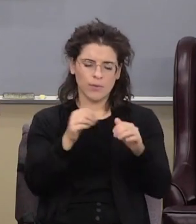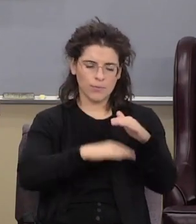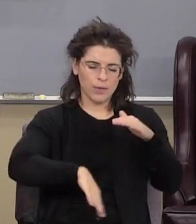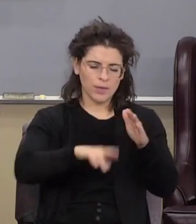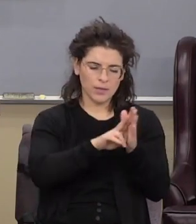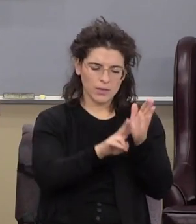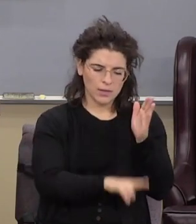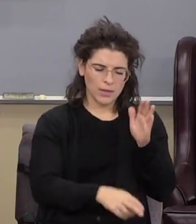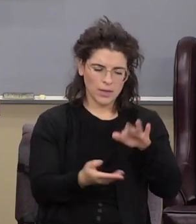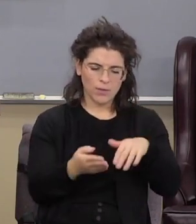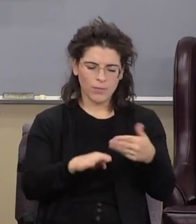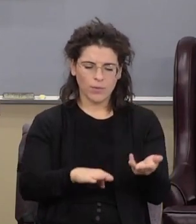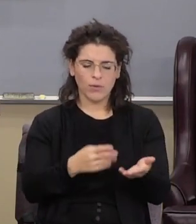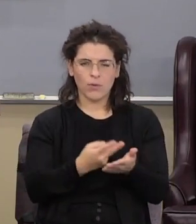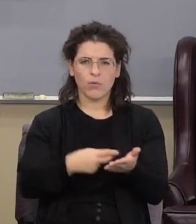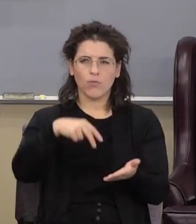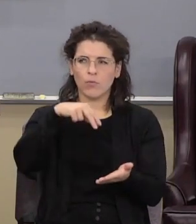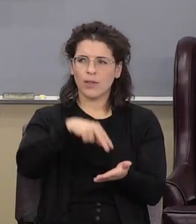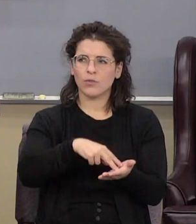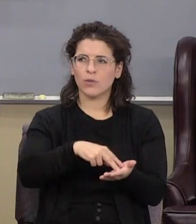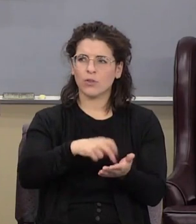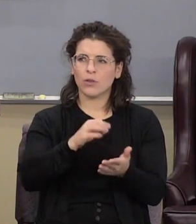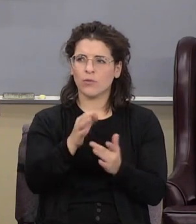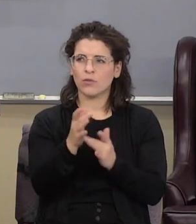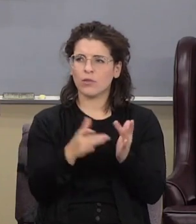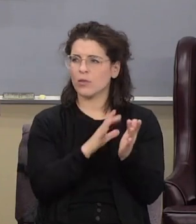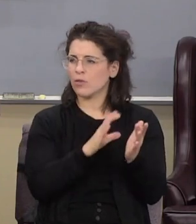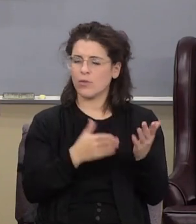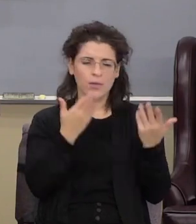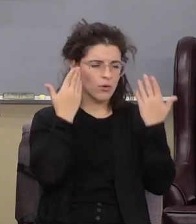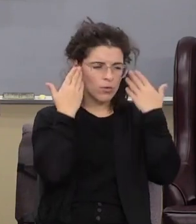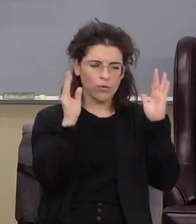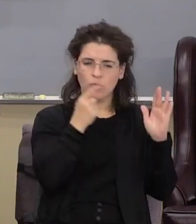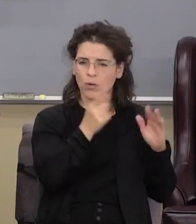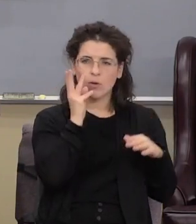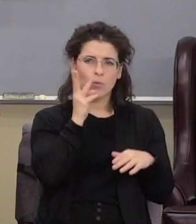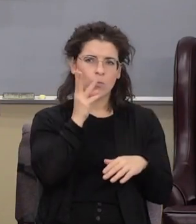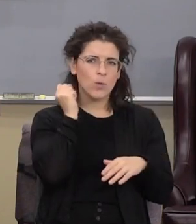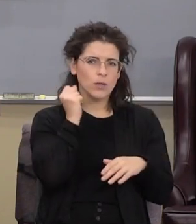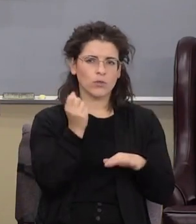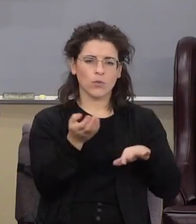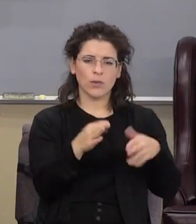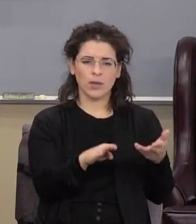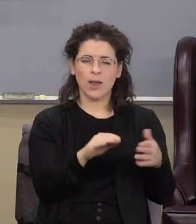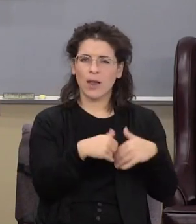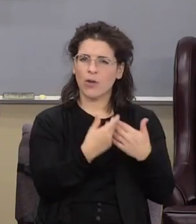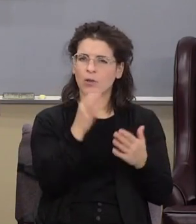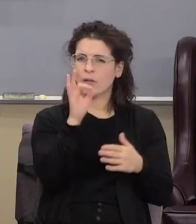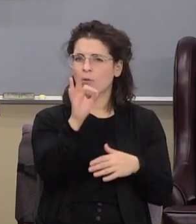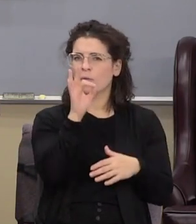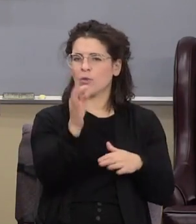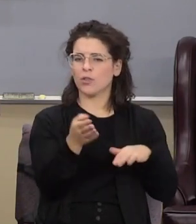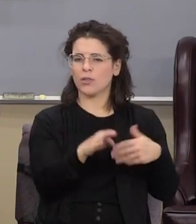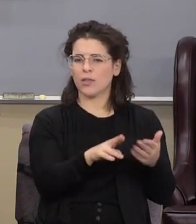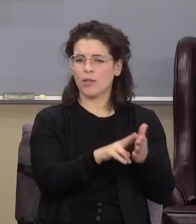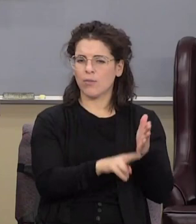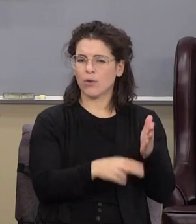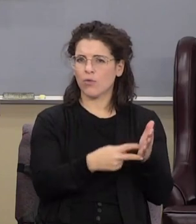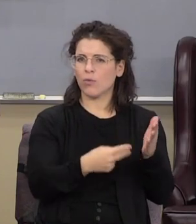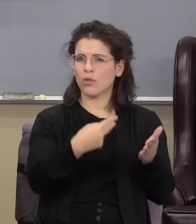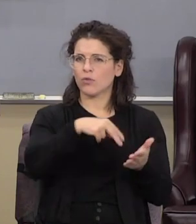and resurrection of Jesus Christ they don't even know he's going to die how could they have been preaching the death burial and resurrection of